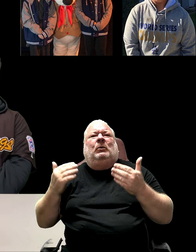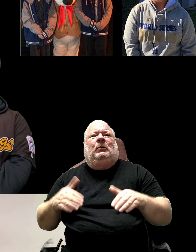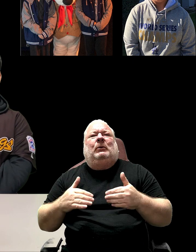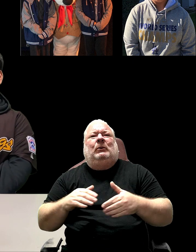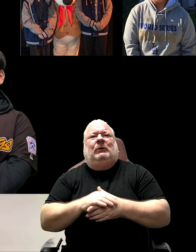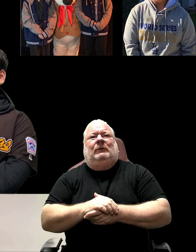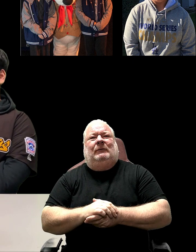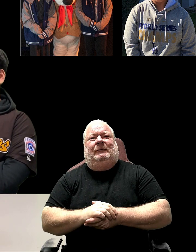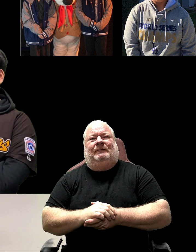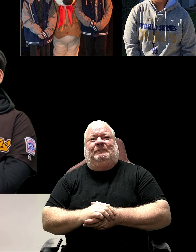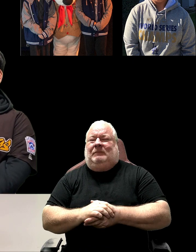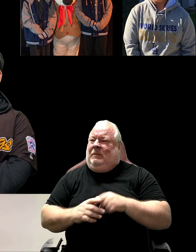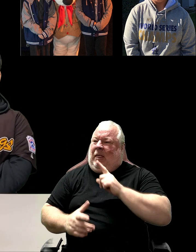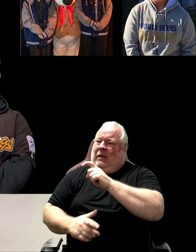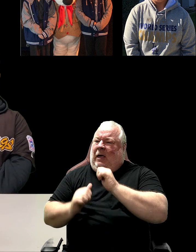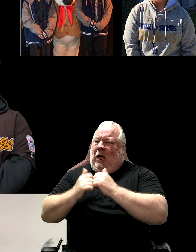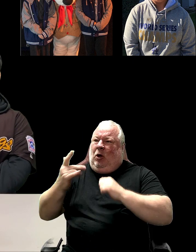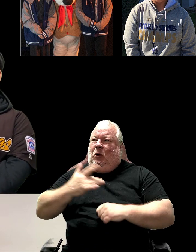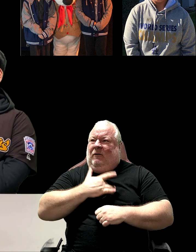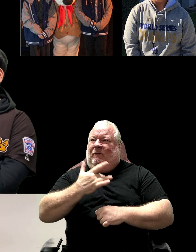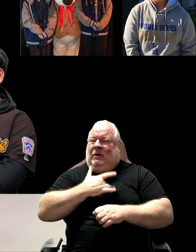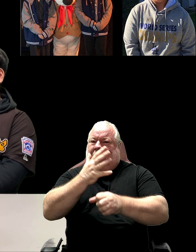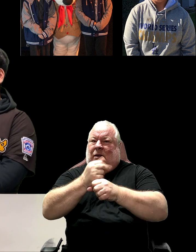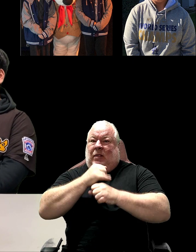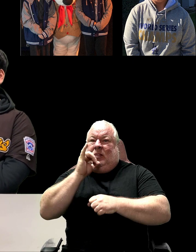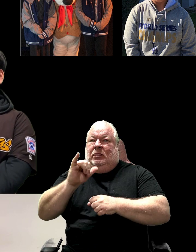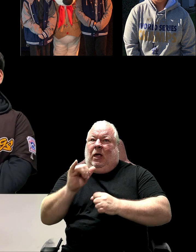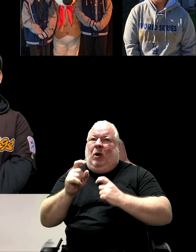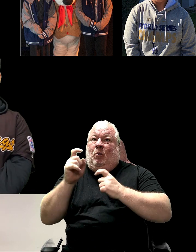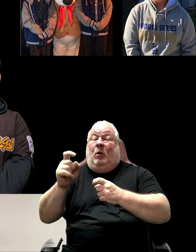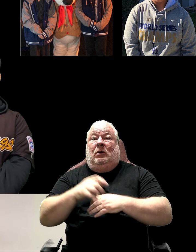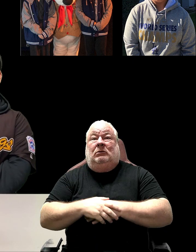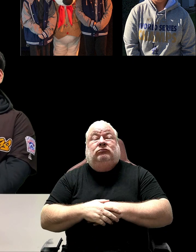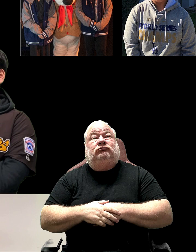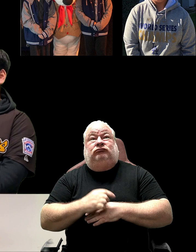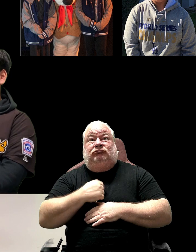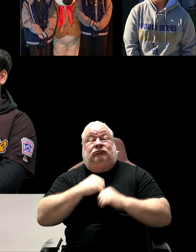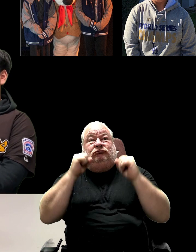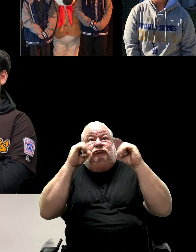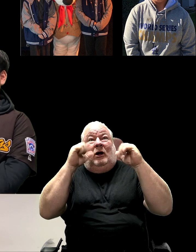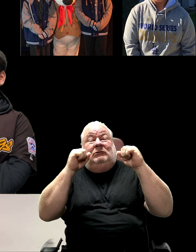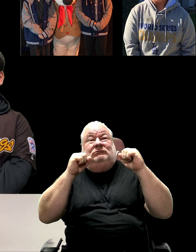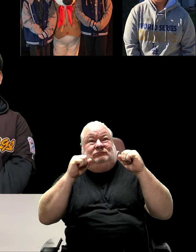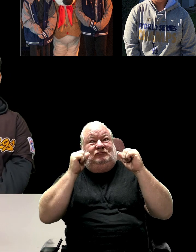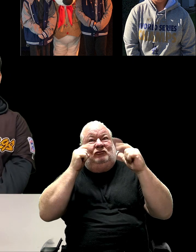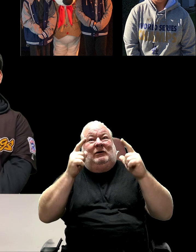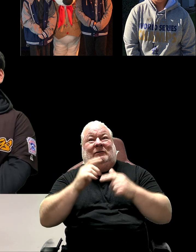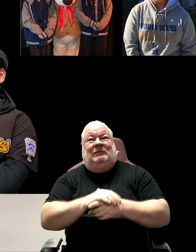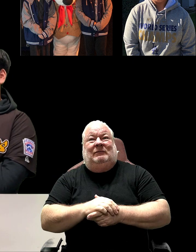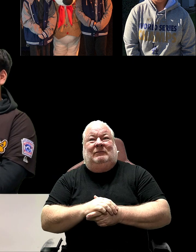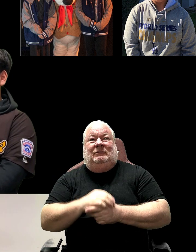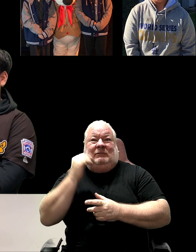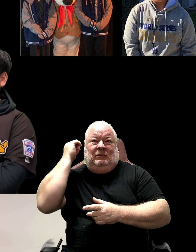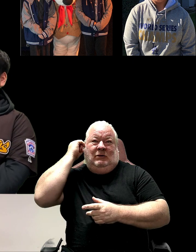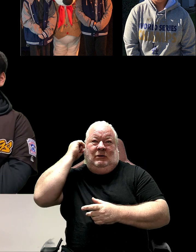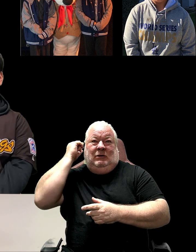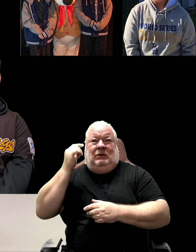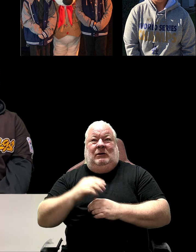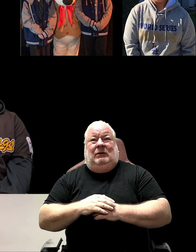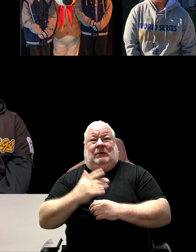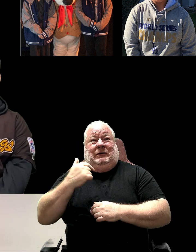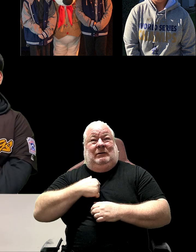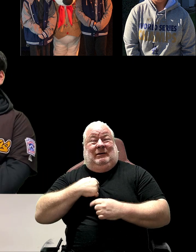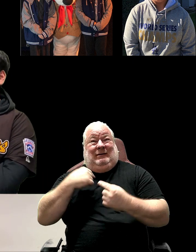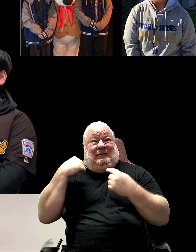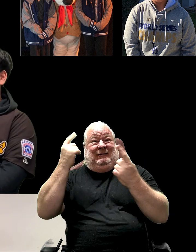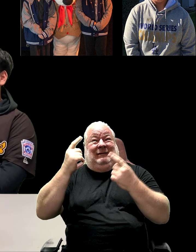how does it feel being a recipient of this award? How do you feel? I was pretty surprised because I've been at the Boys and Girls